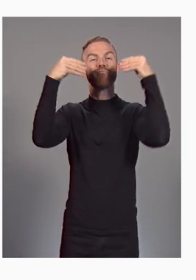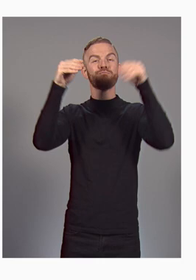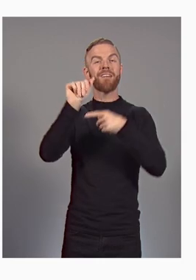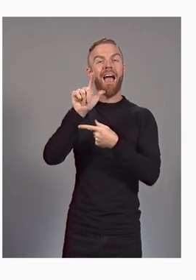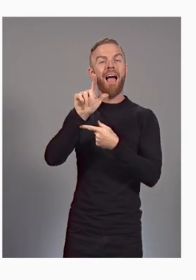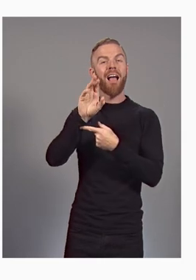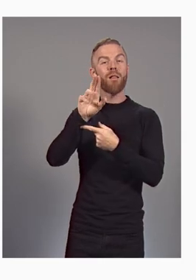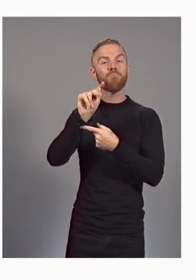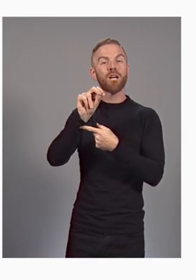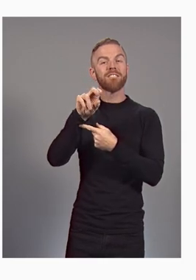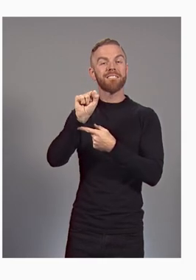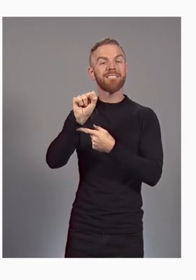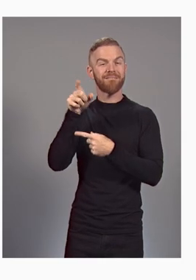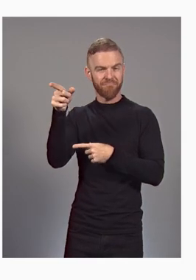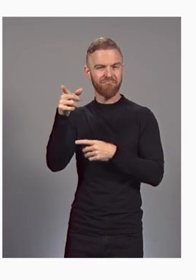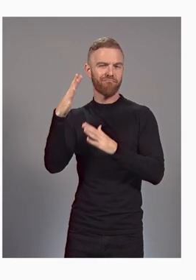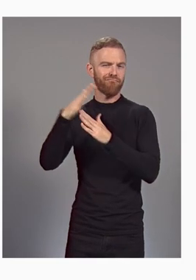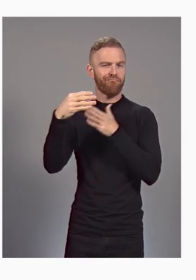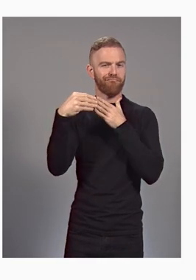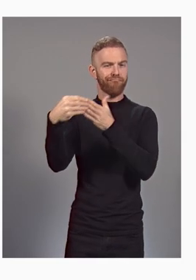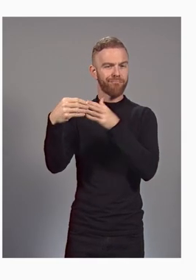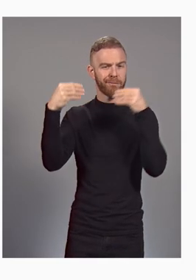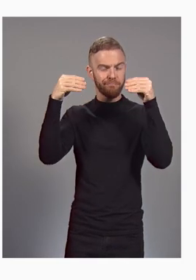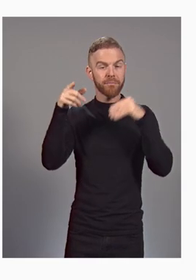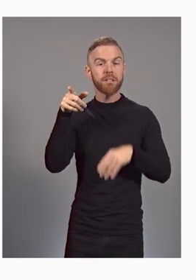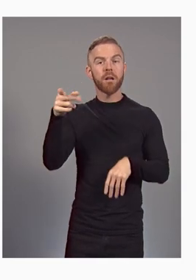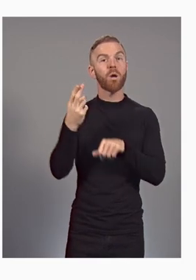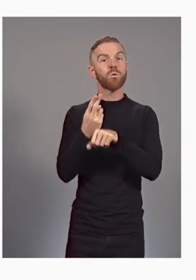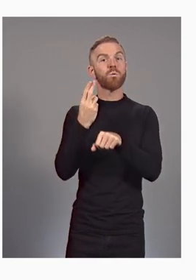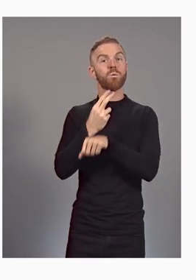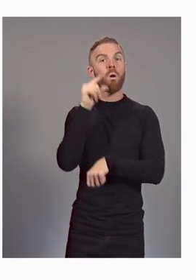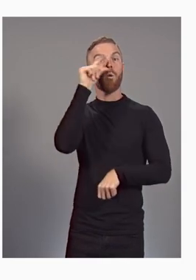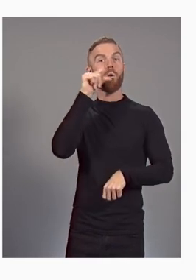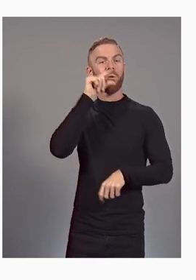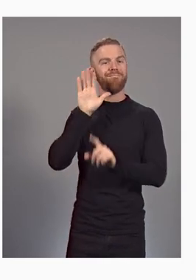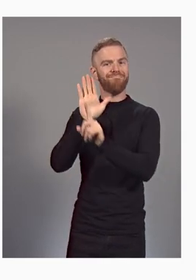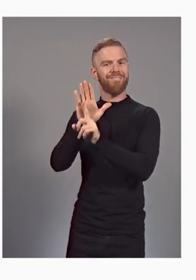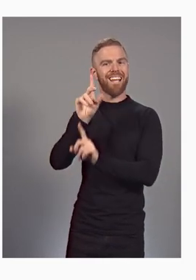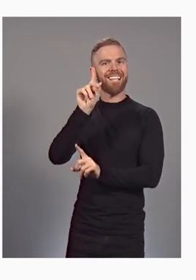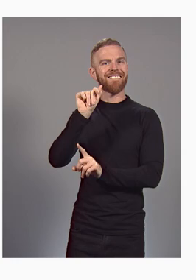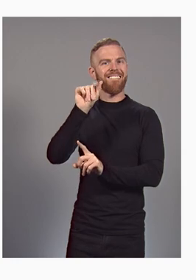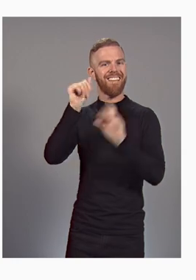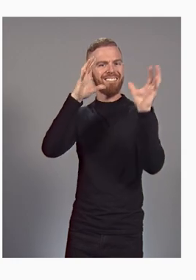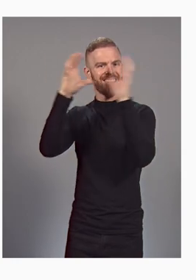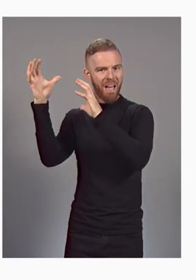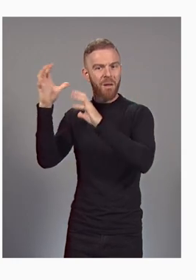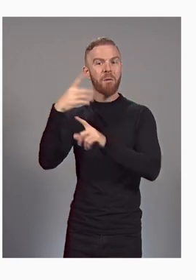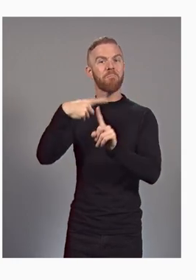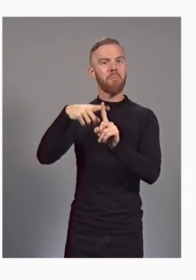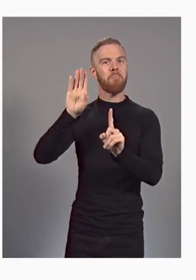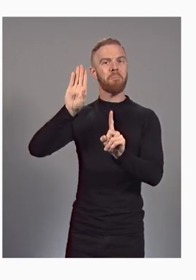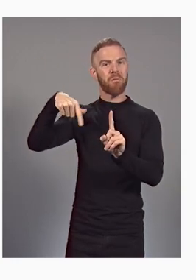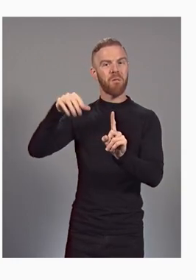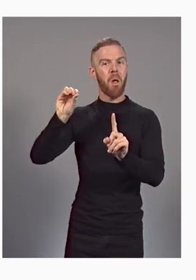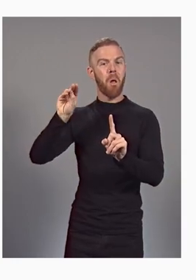Big Query Omni uses Google Data Cloud and BigQuery Omni to analyze its supply